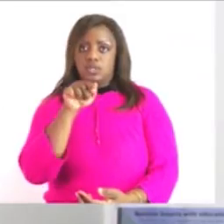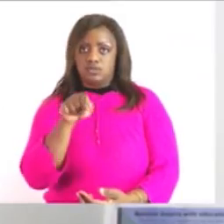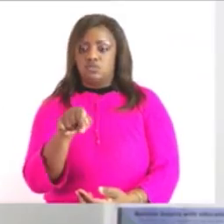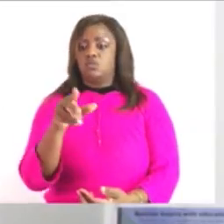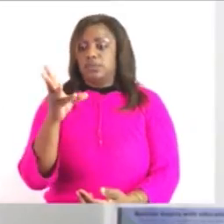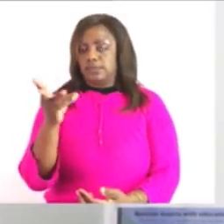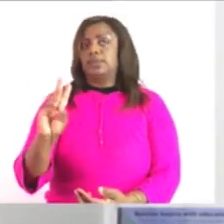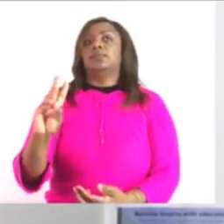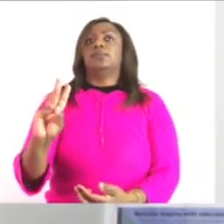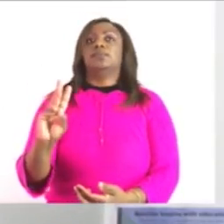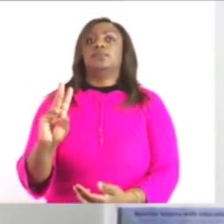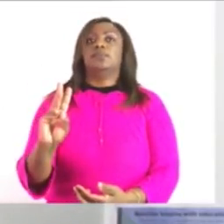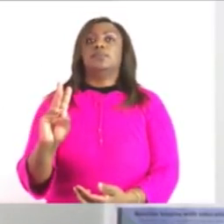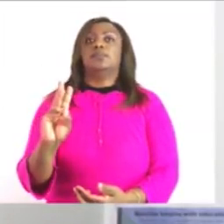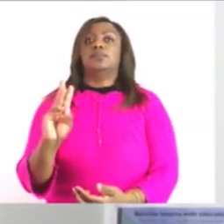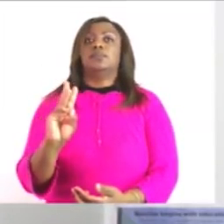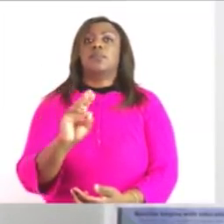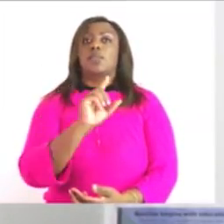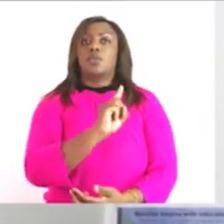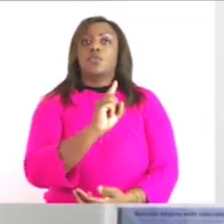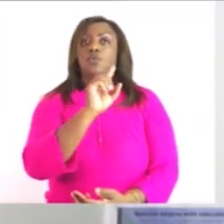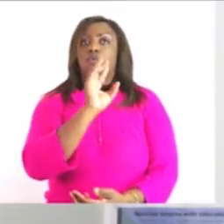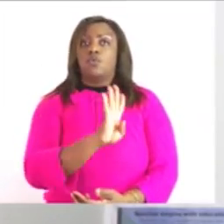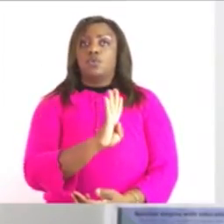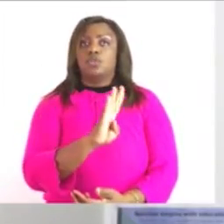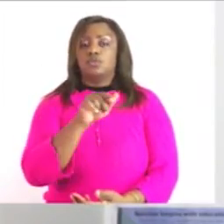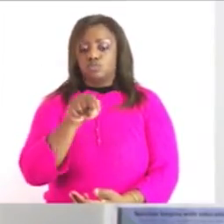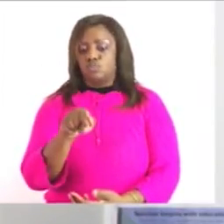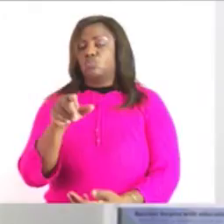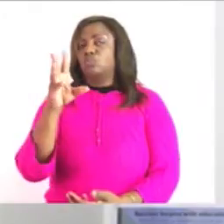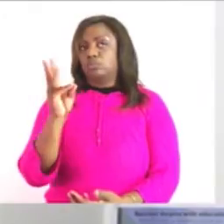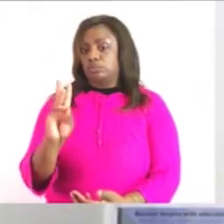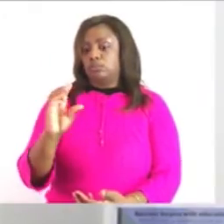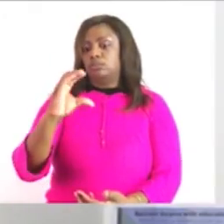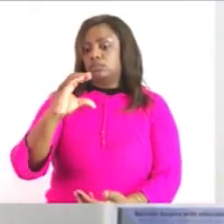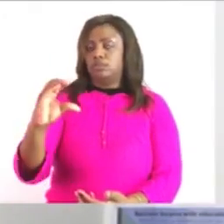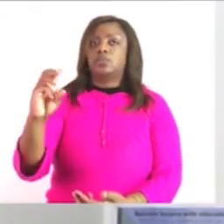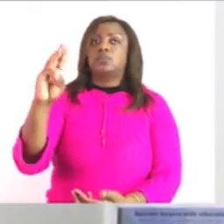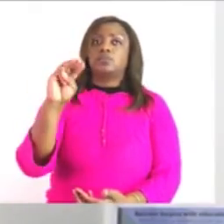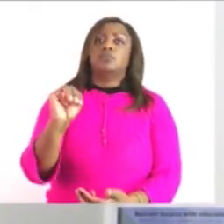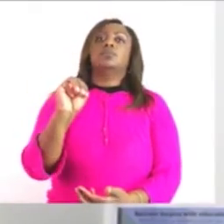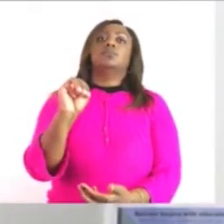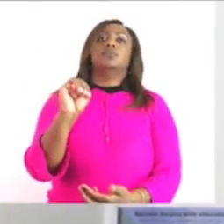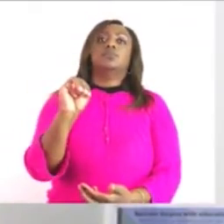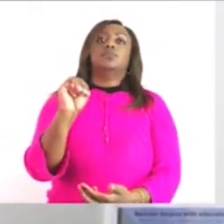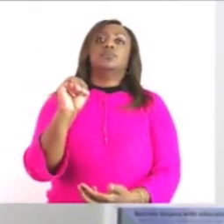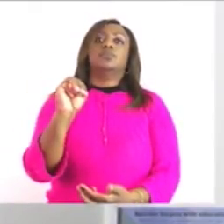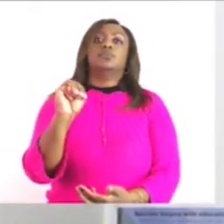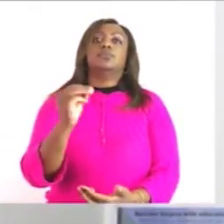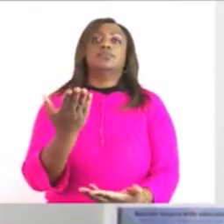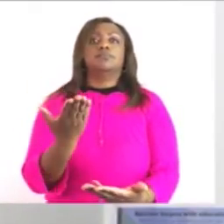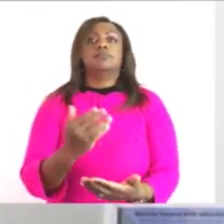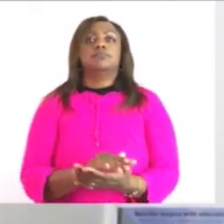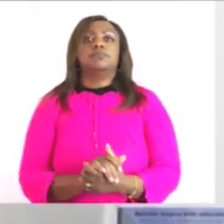so this is 14.6 centimeter